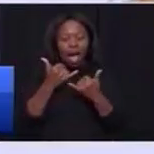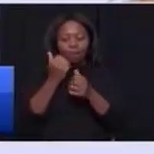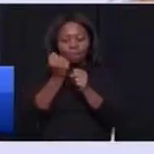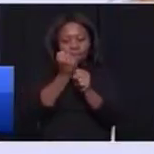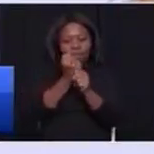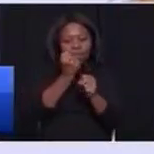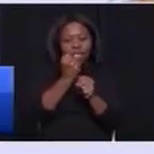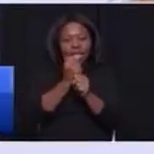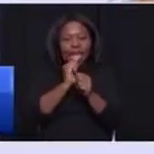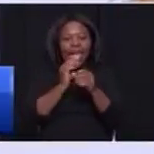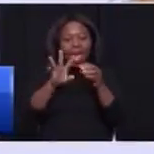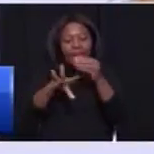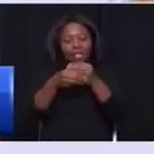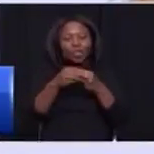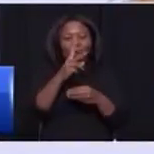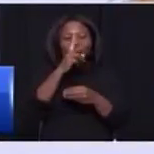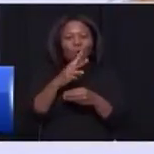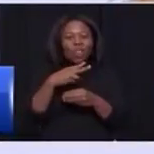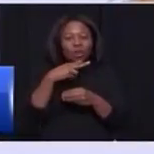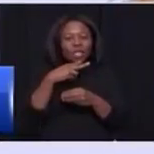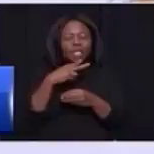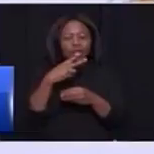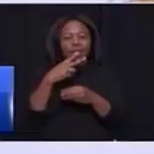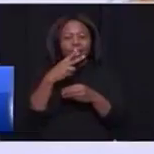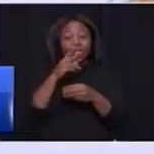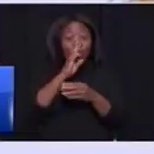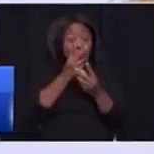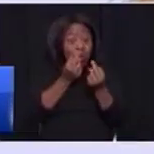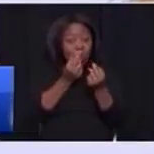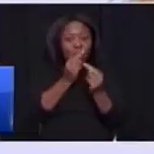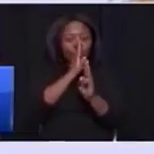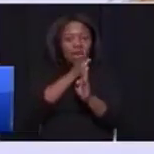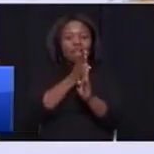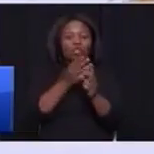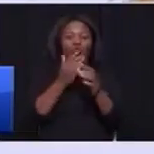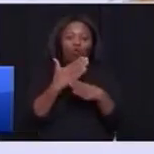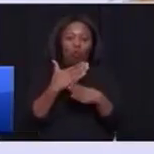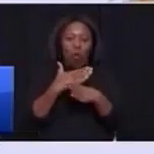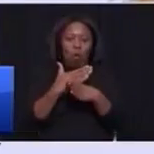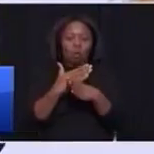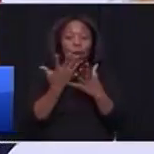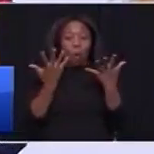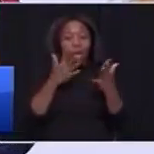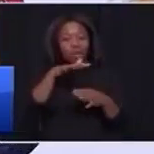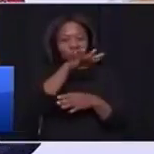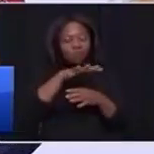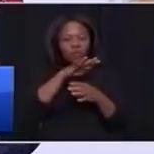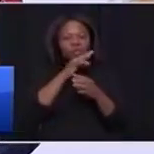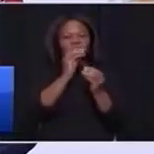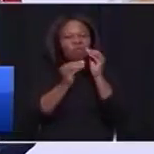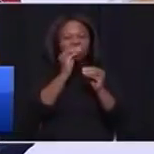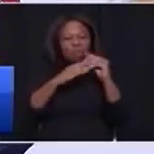,255 new direct jobs. And in the construction phase, 19